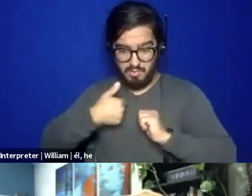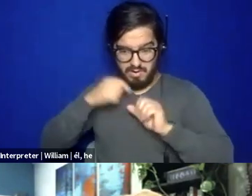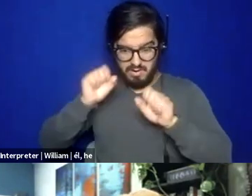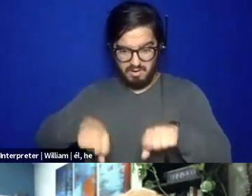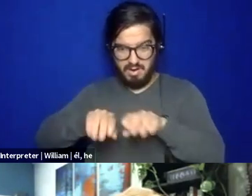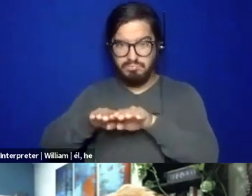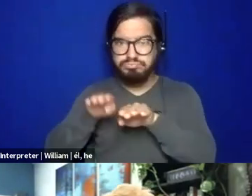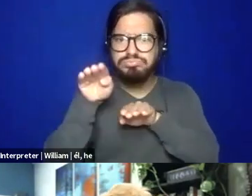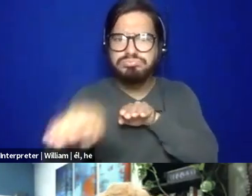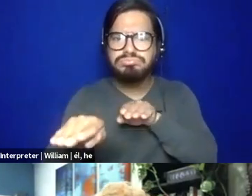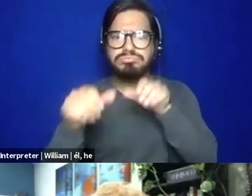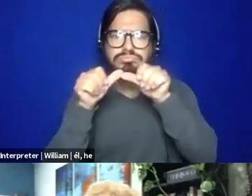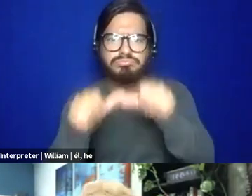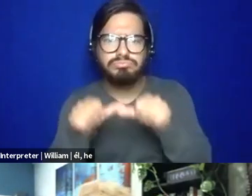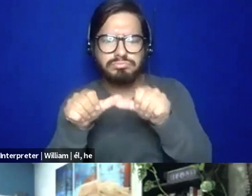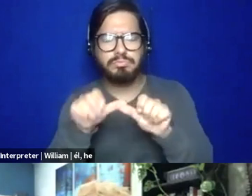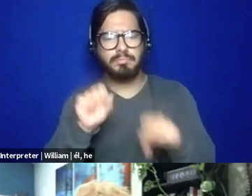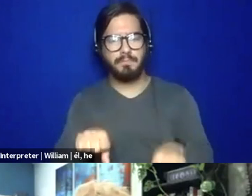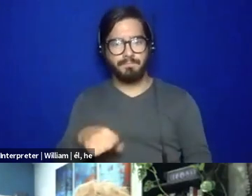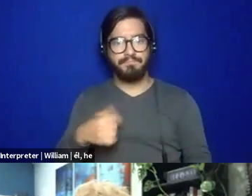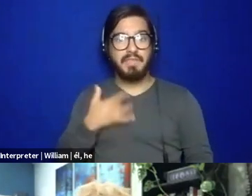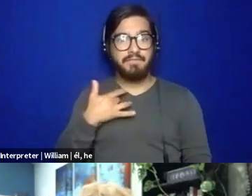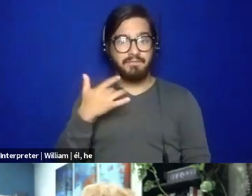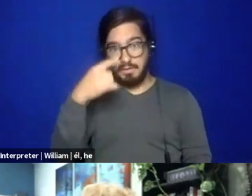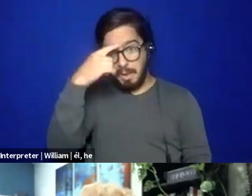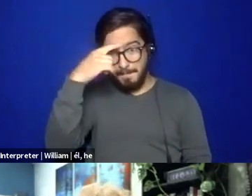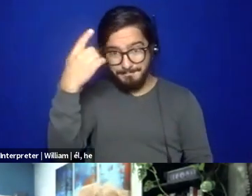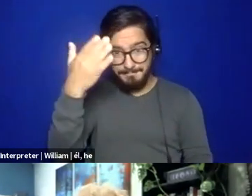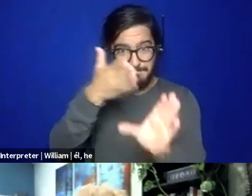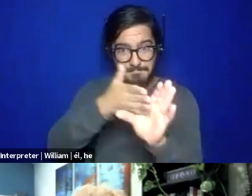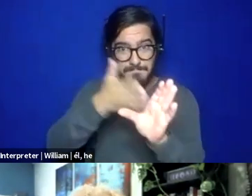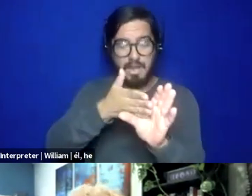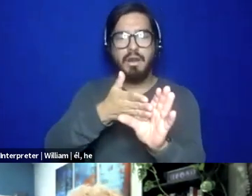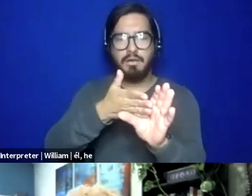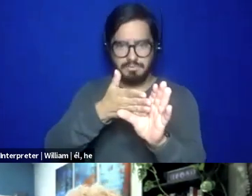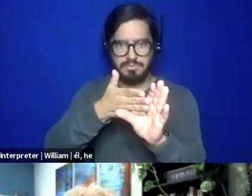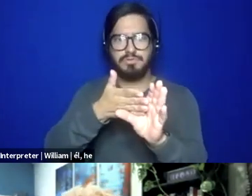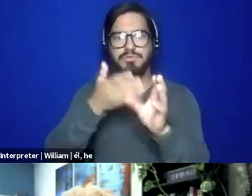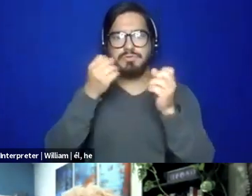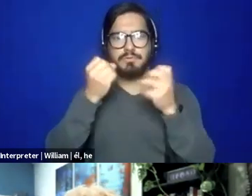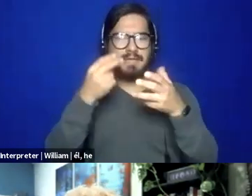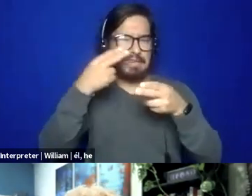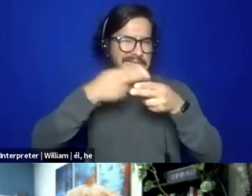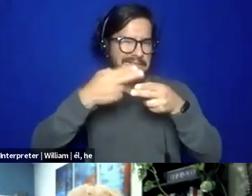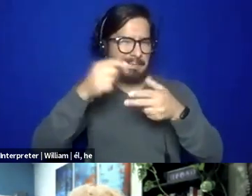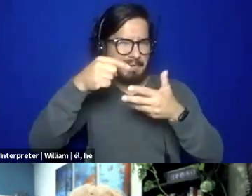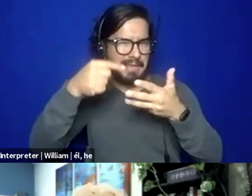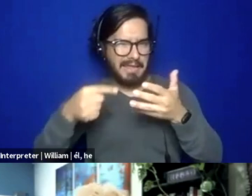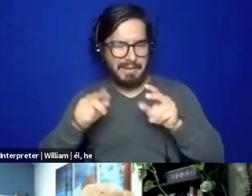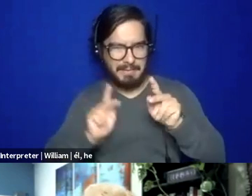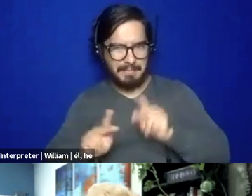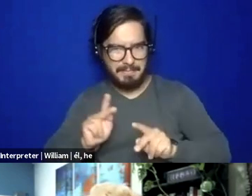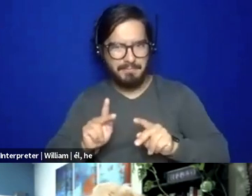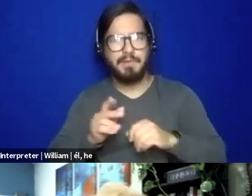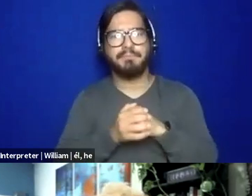um, I do know of like black psychologists, um, like Dr. Tate Belgrade and Dr. Michael McCreary with the last study under